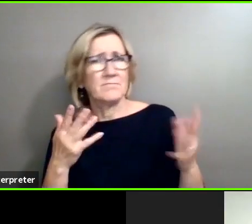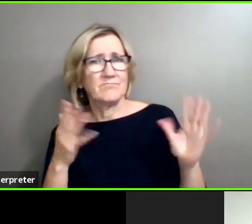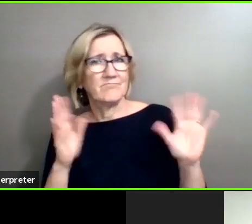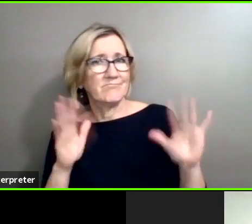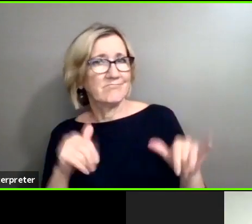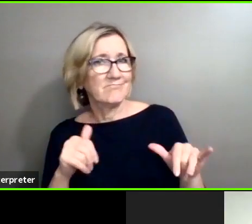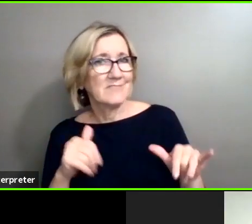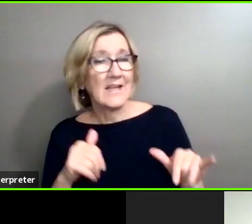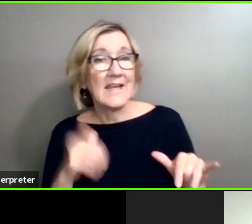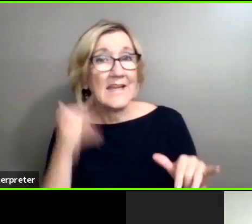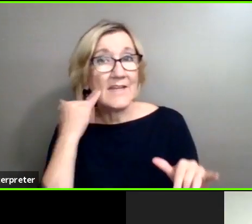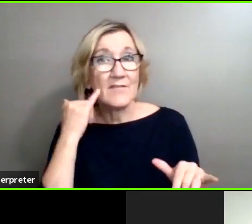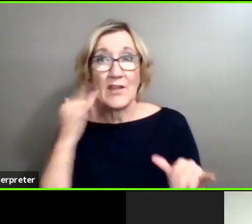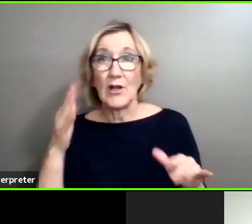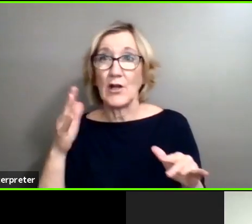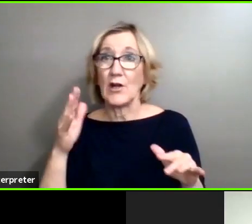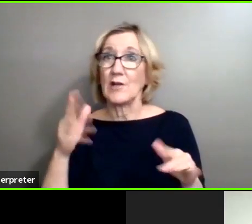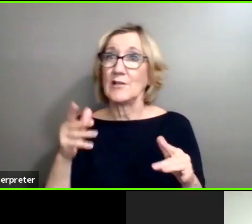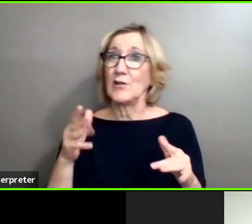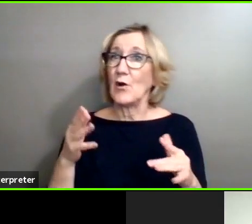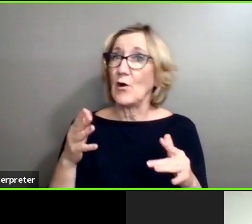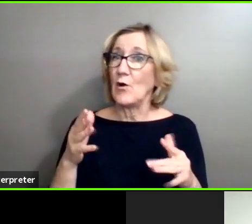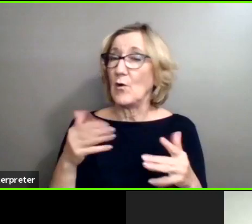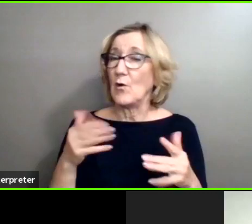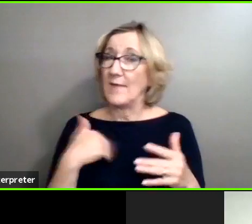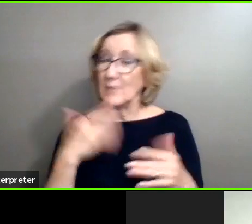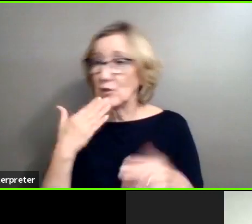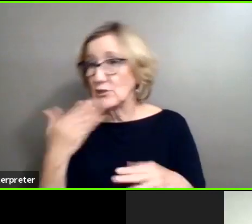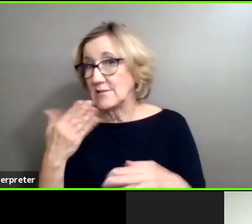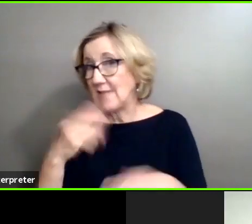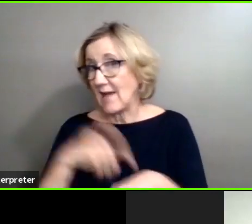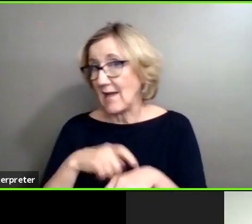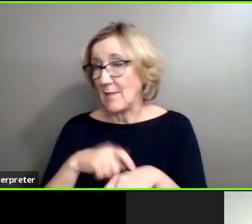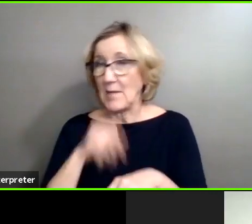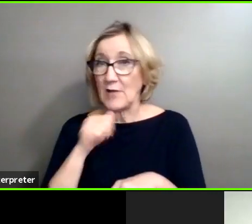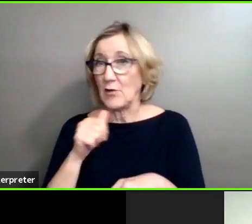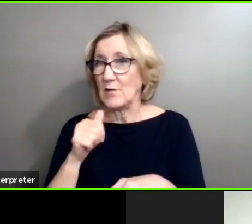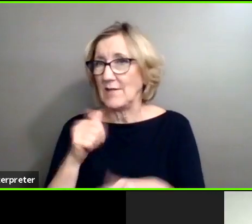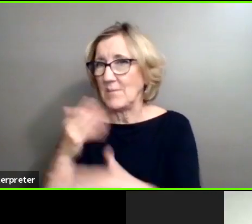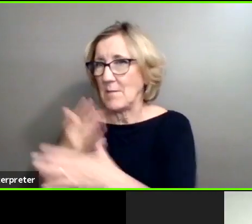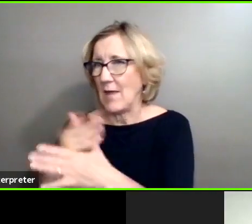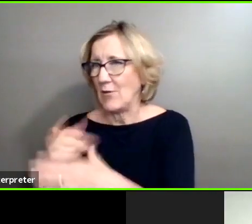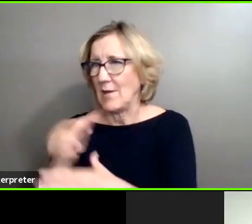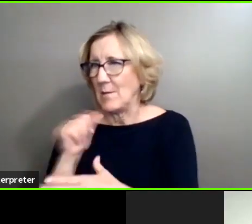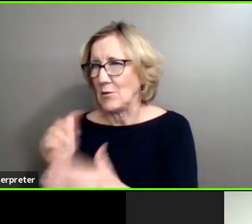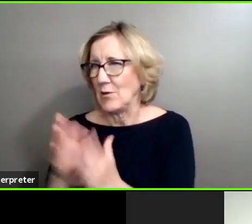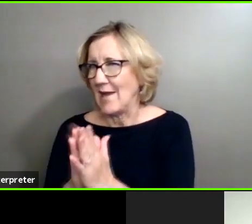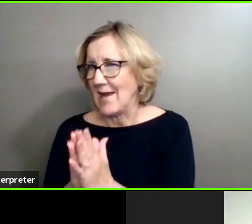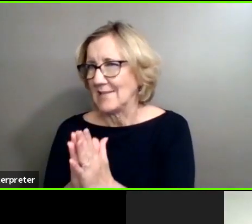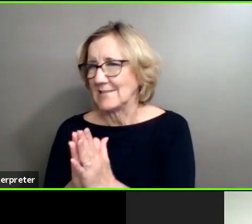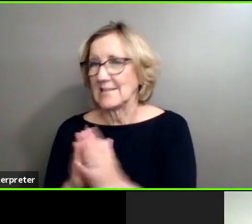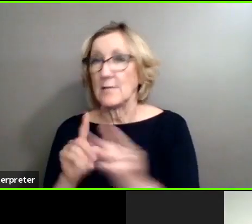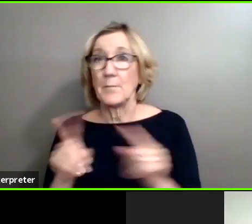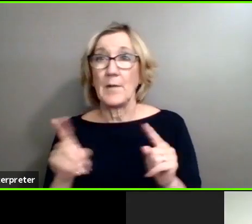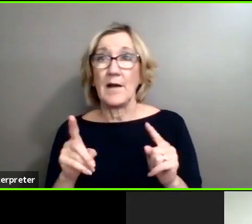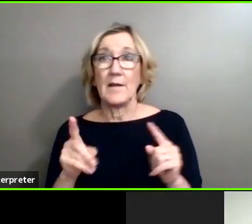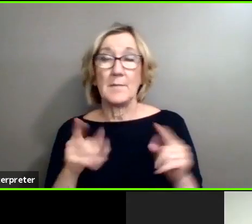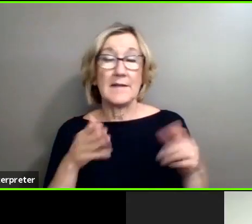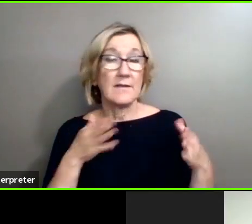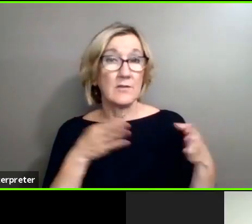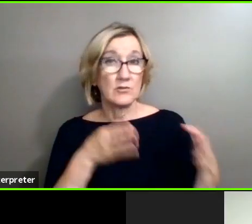bother them. A lot of times people see me and they know that I'm there to do something. But as far as just being in the streets,